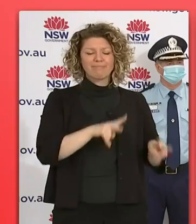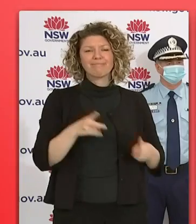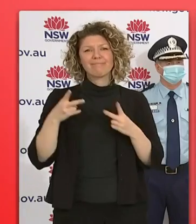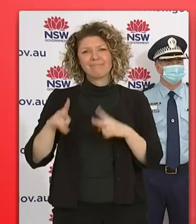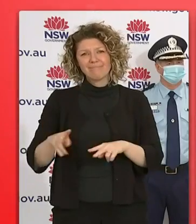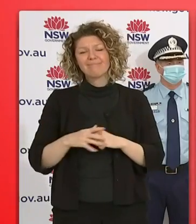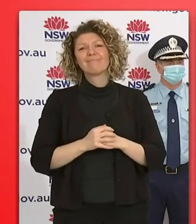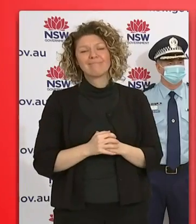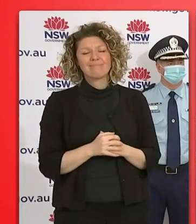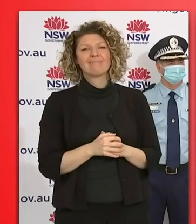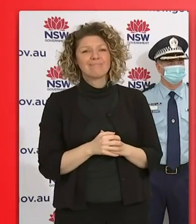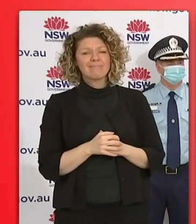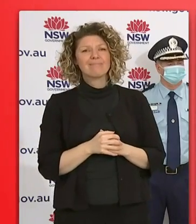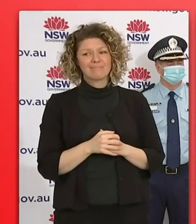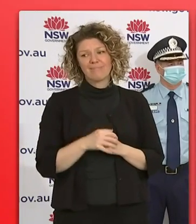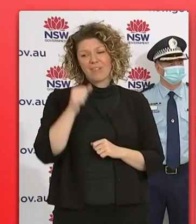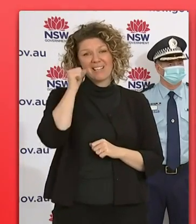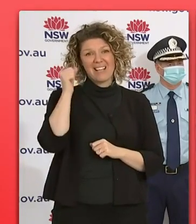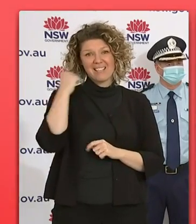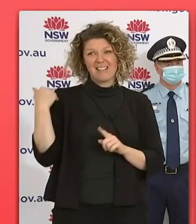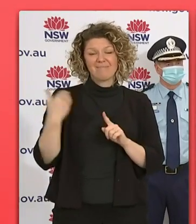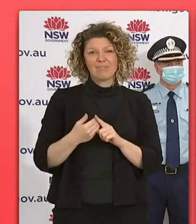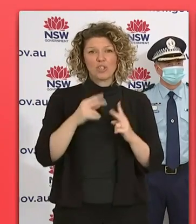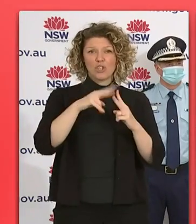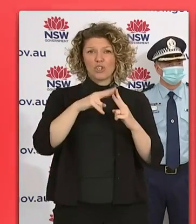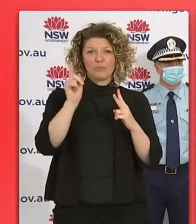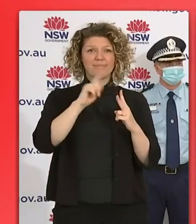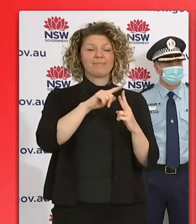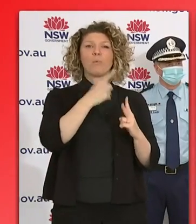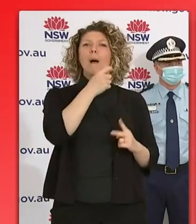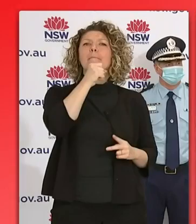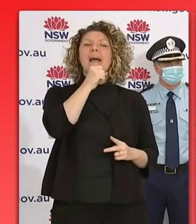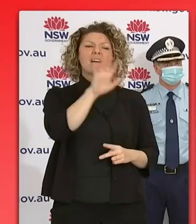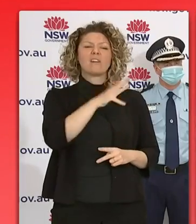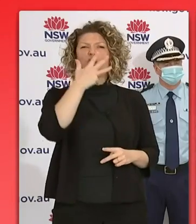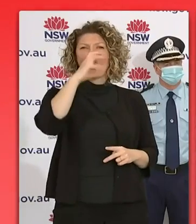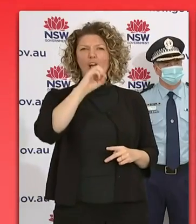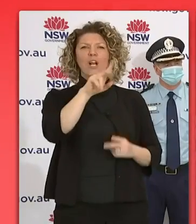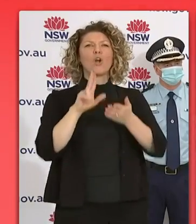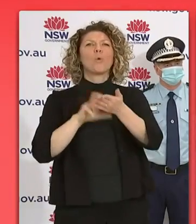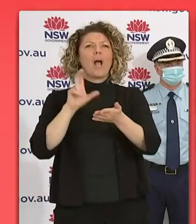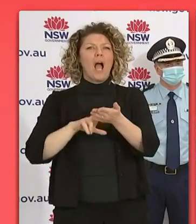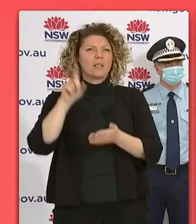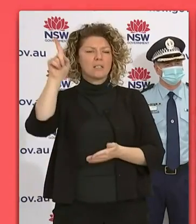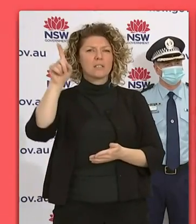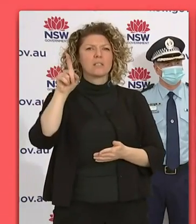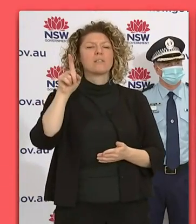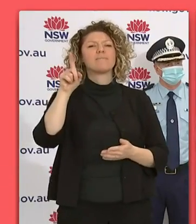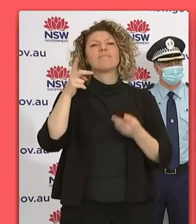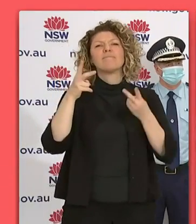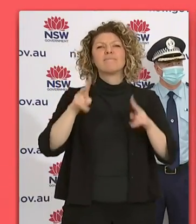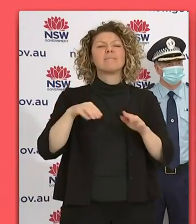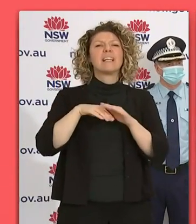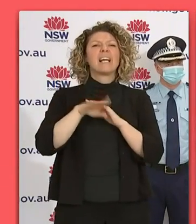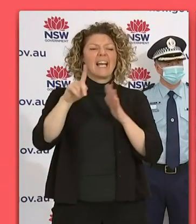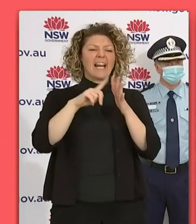died overnight. The first is a man in his late 90s from Newcastle who died at Hawkins Masonic